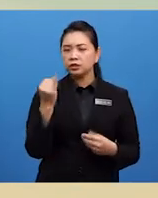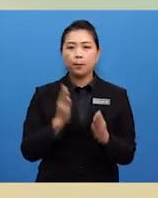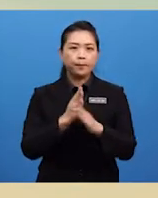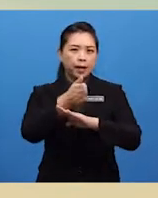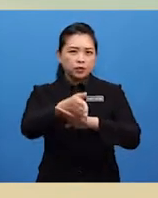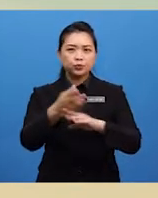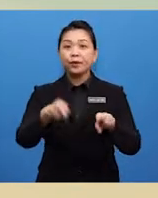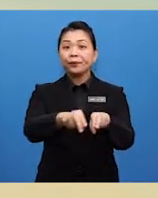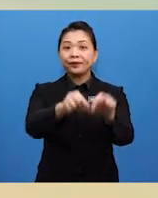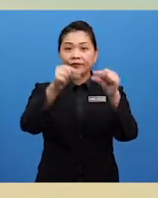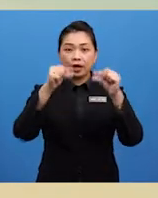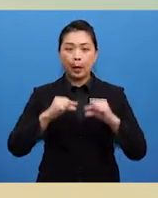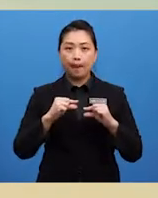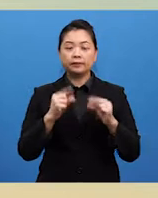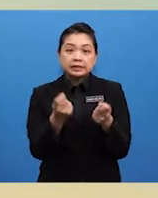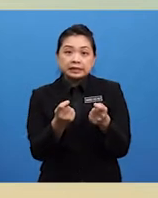graveyard.